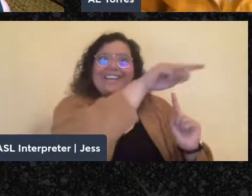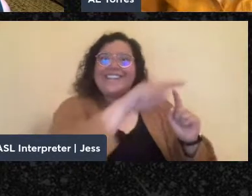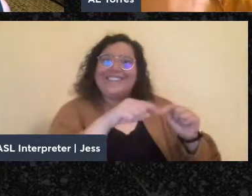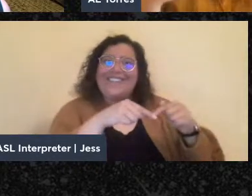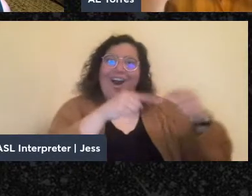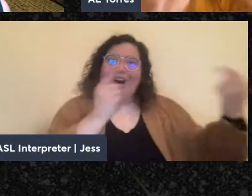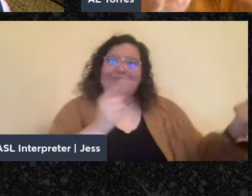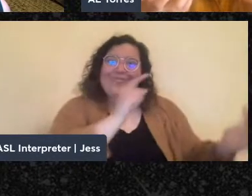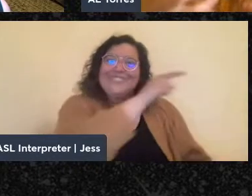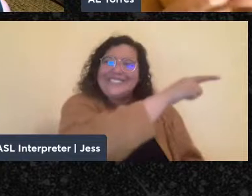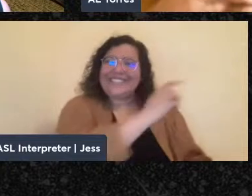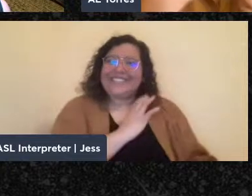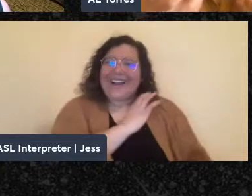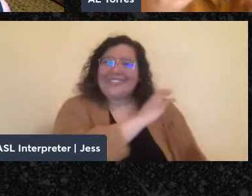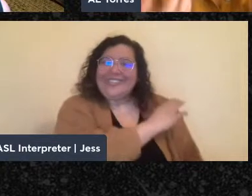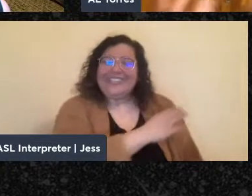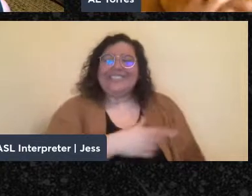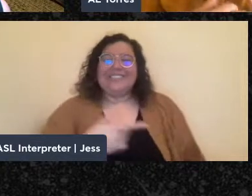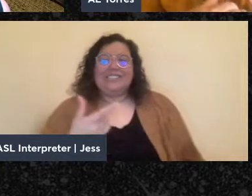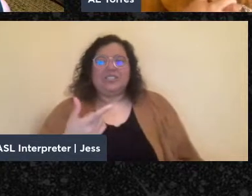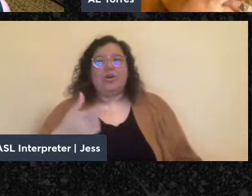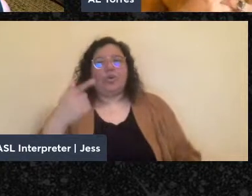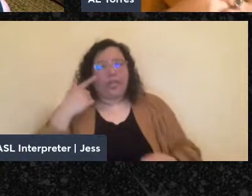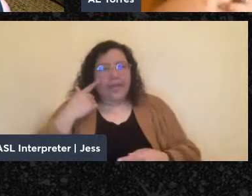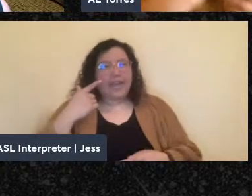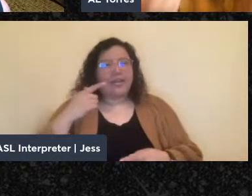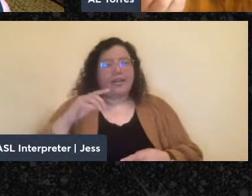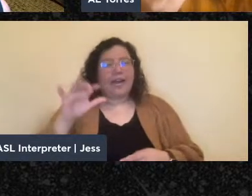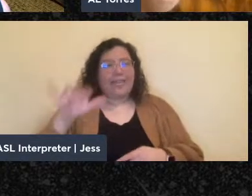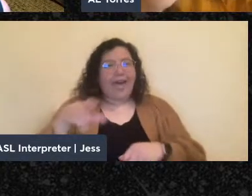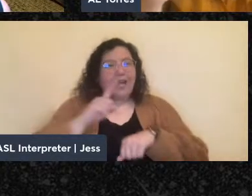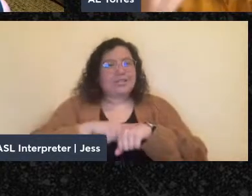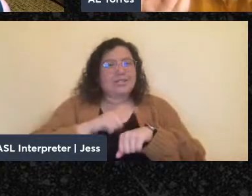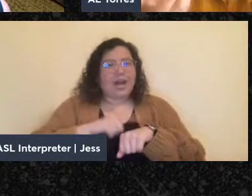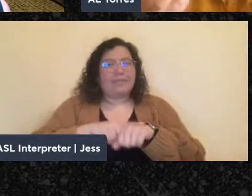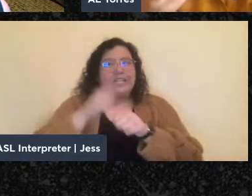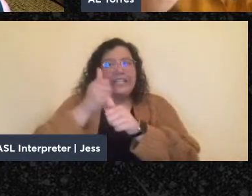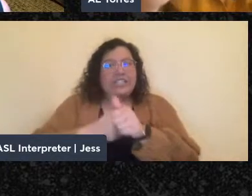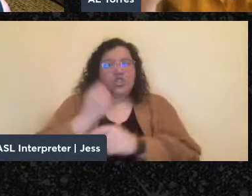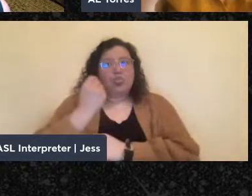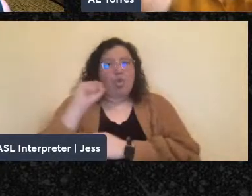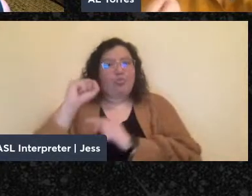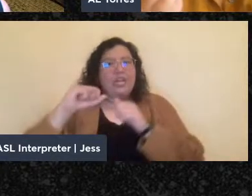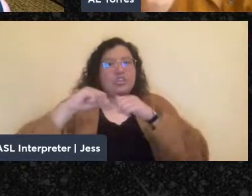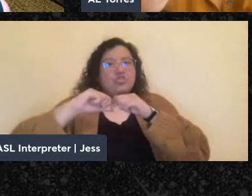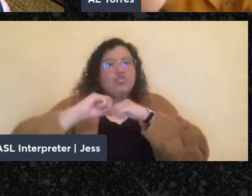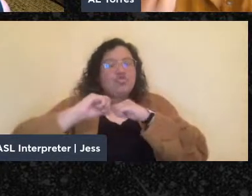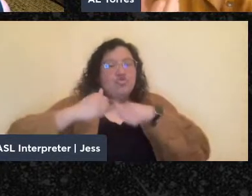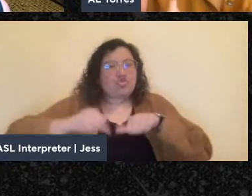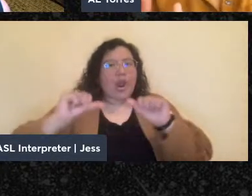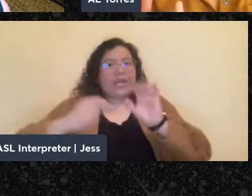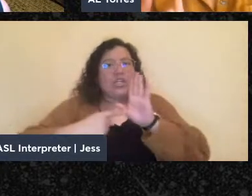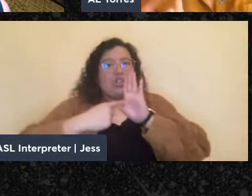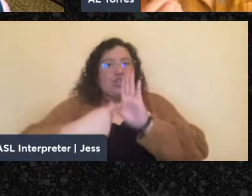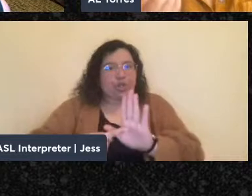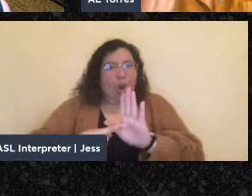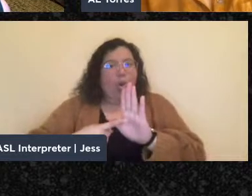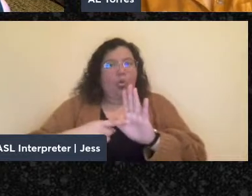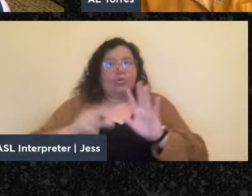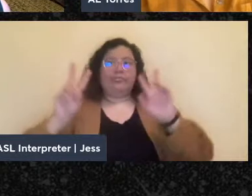1907 when each movement is trying to articulate what it sees as the essence of a Jewish politics,